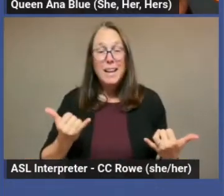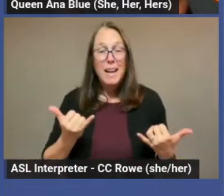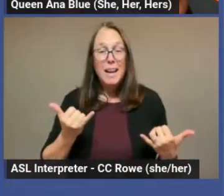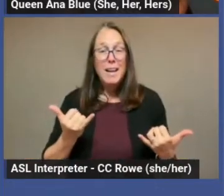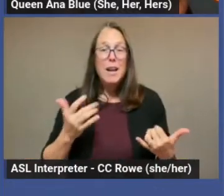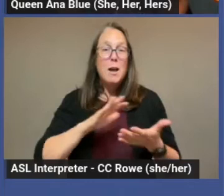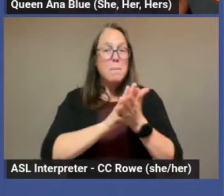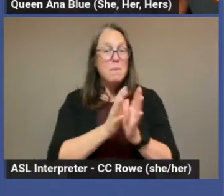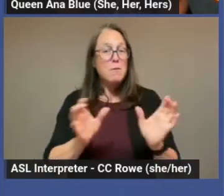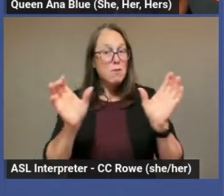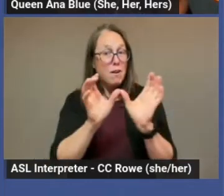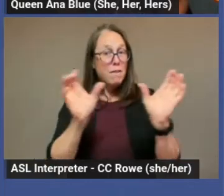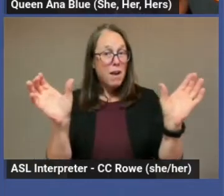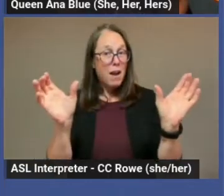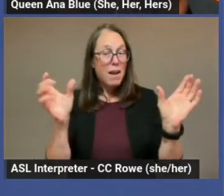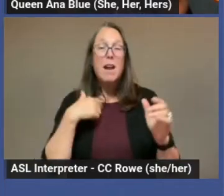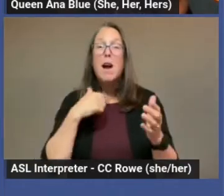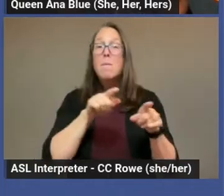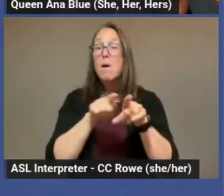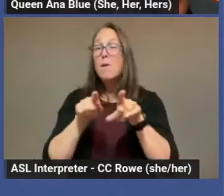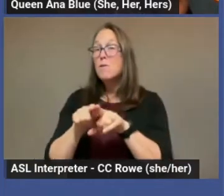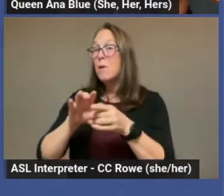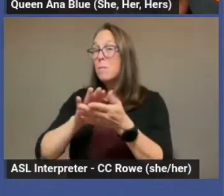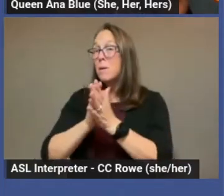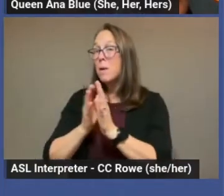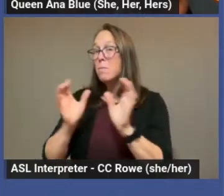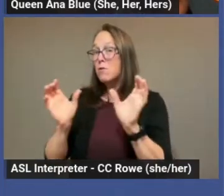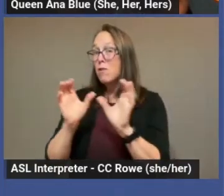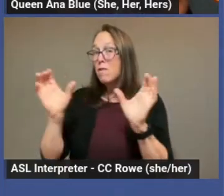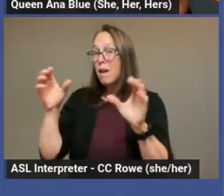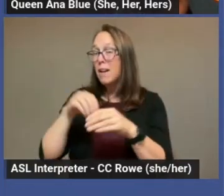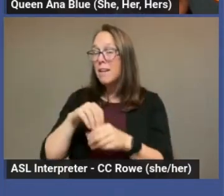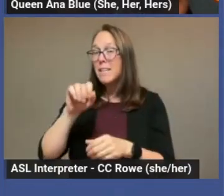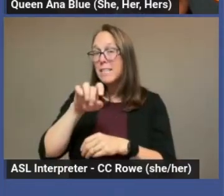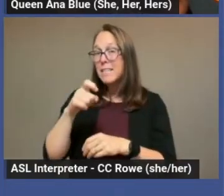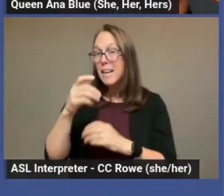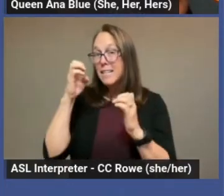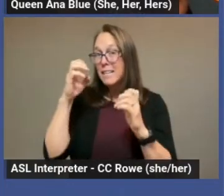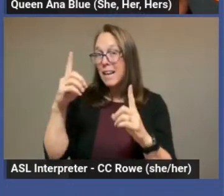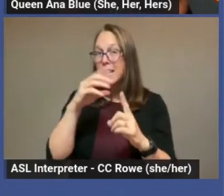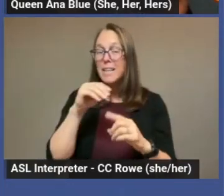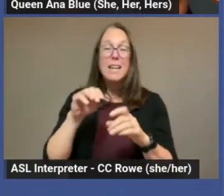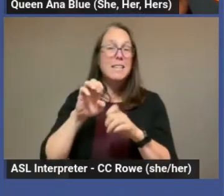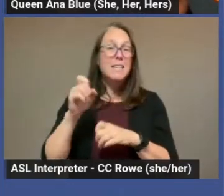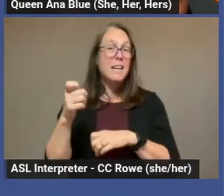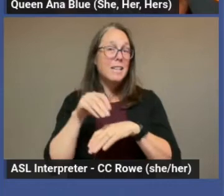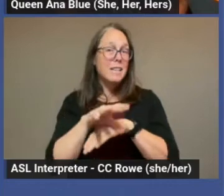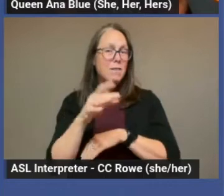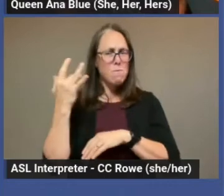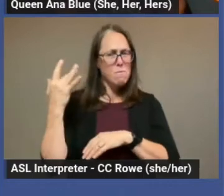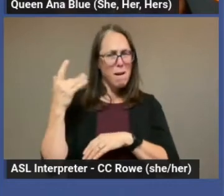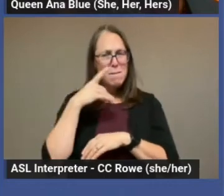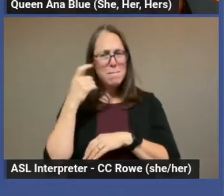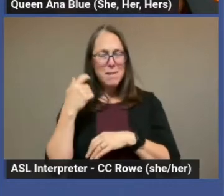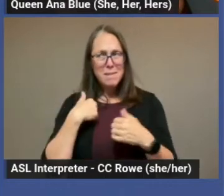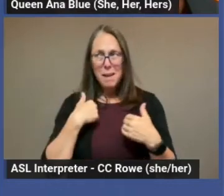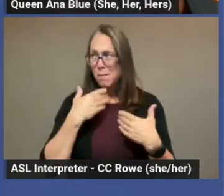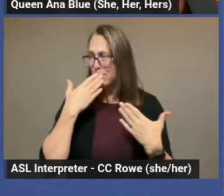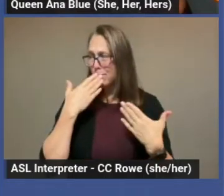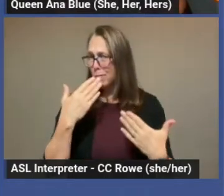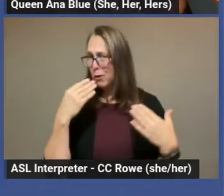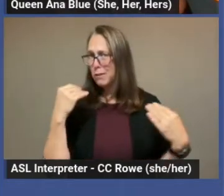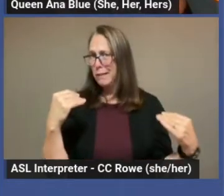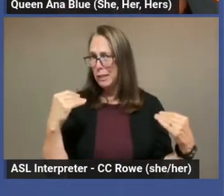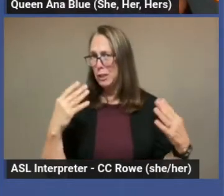certified. I'm also getting certified in sex education and sex counseling. And I want to get certified because I have a gift for